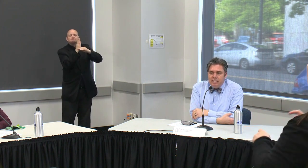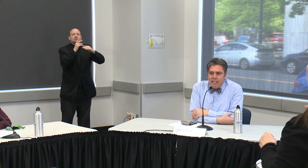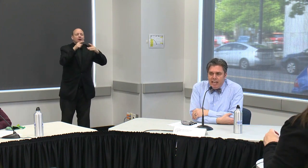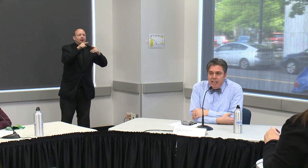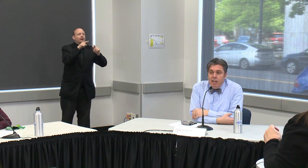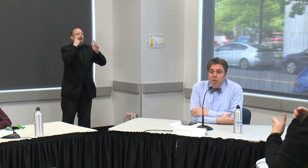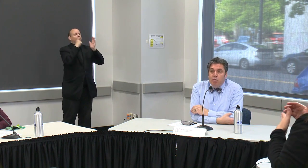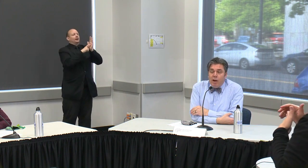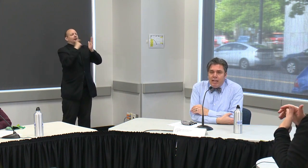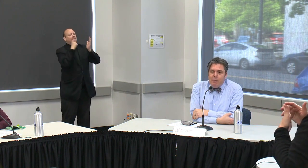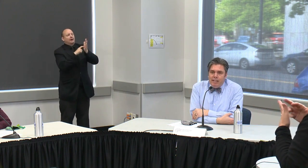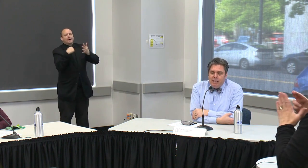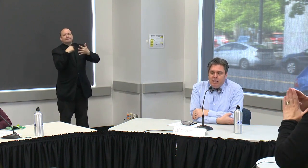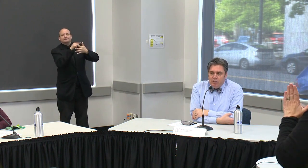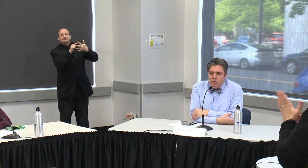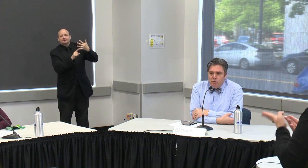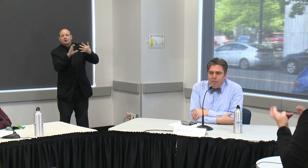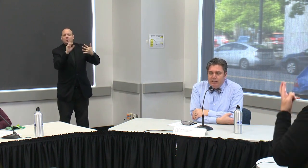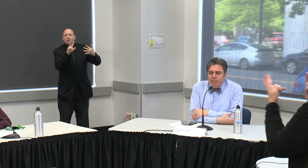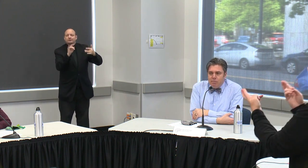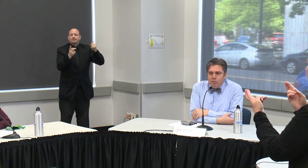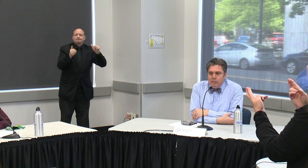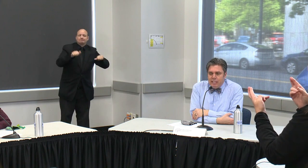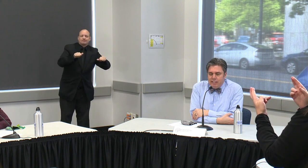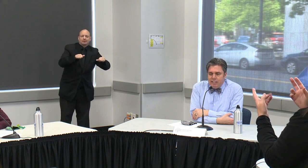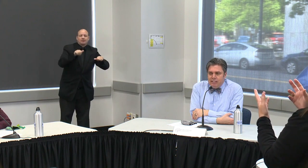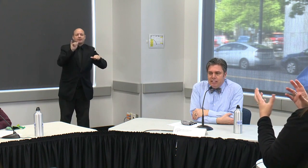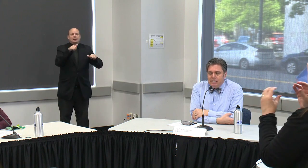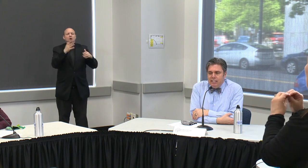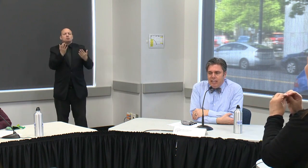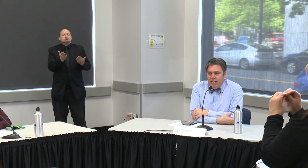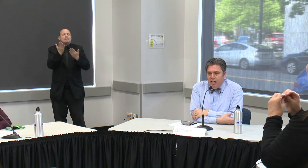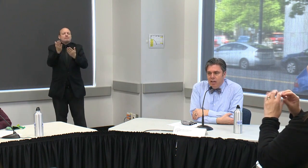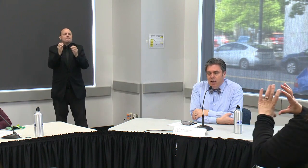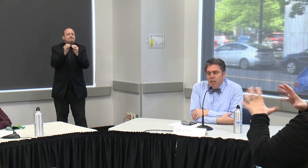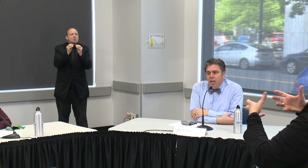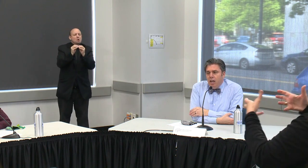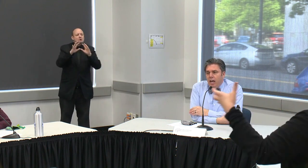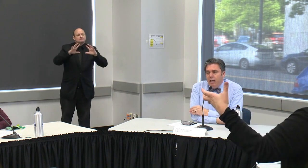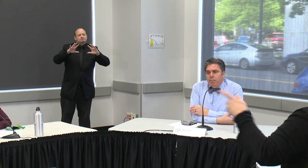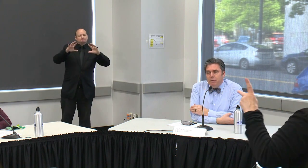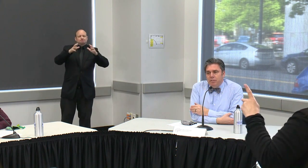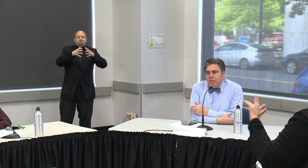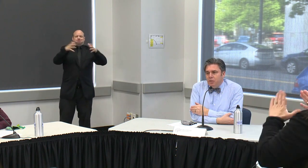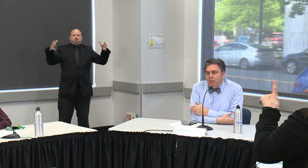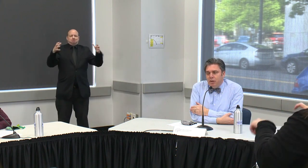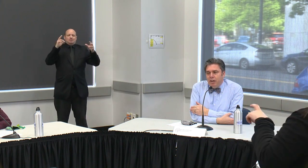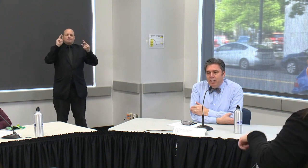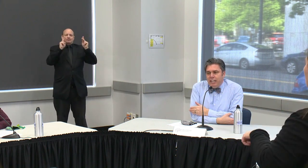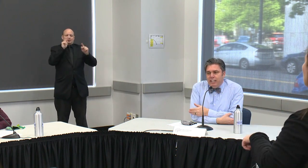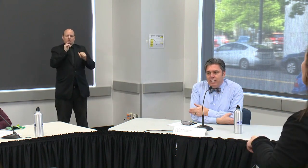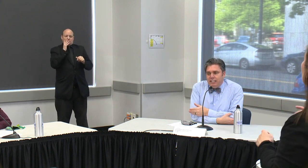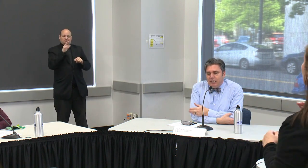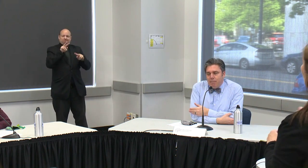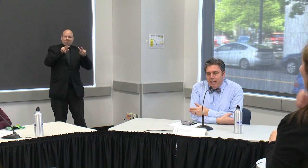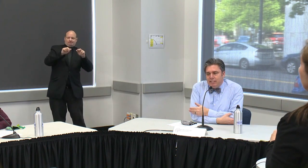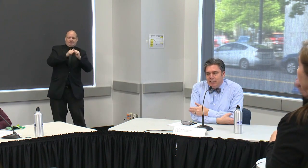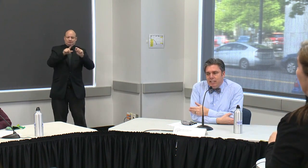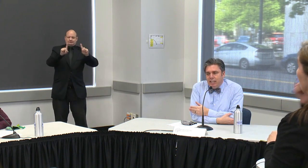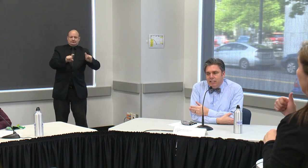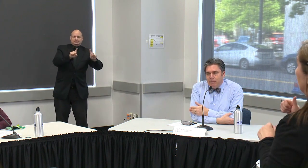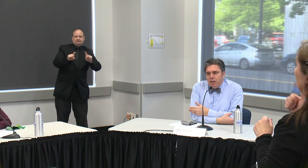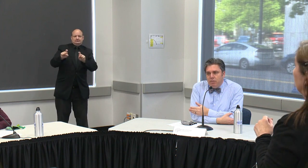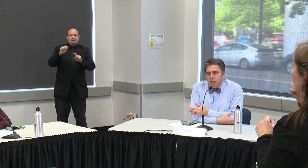we're releasing today recommending that those with mild symptoms be tested as they seek care so you know our daily testing